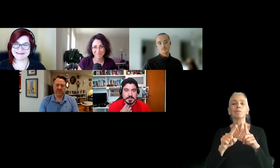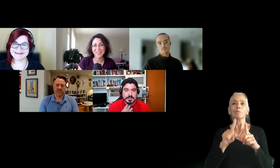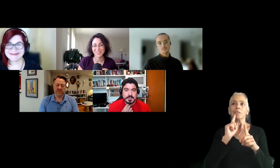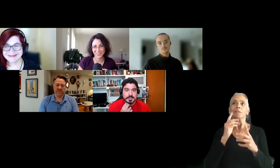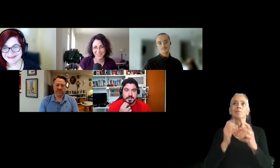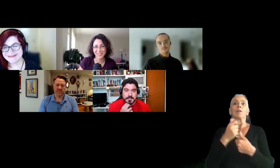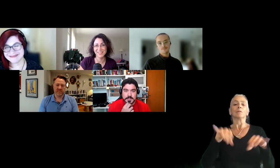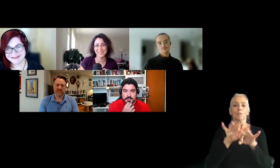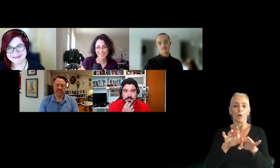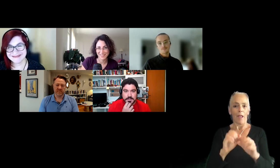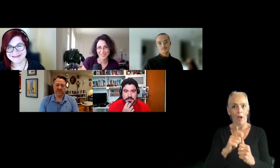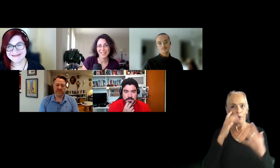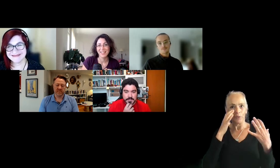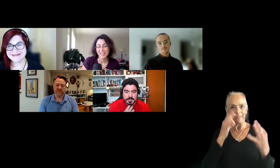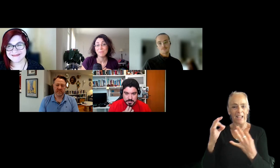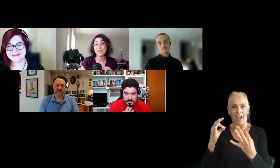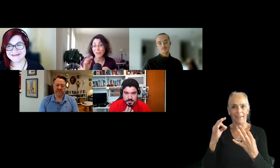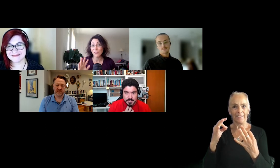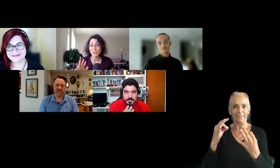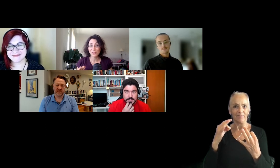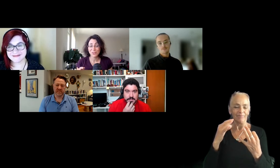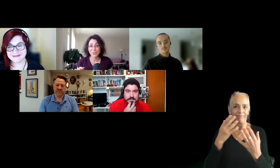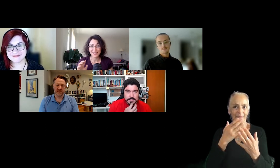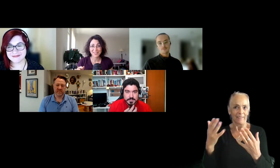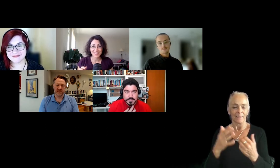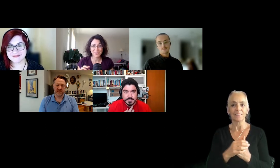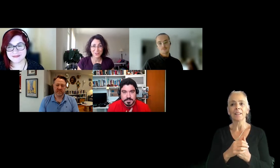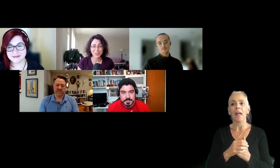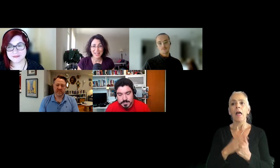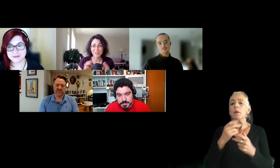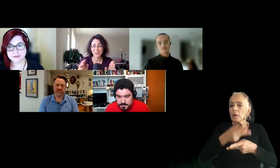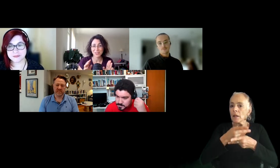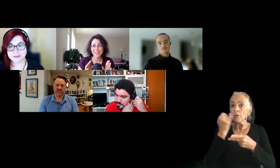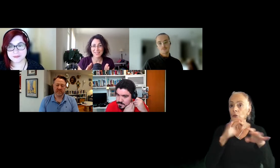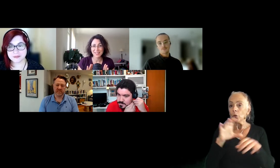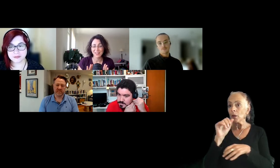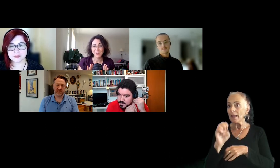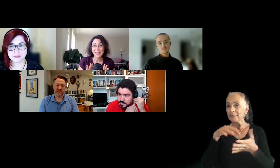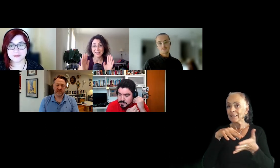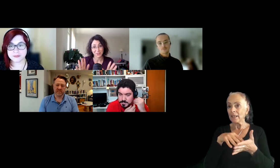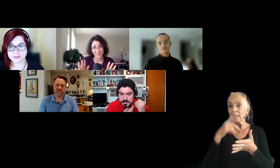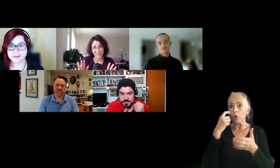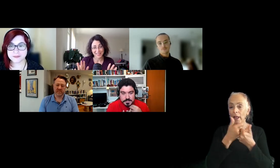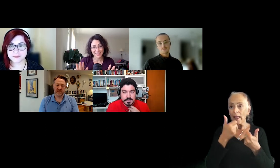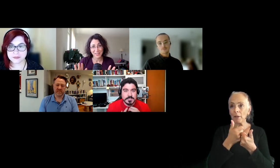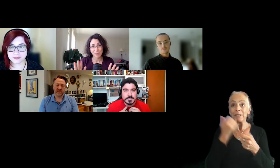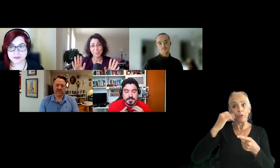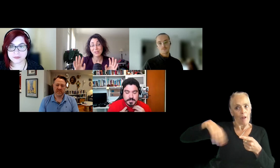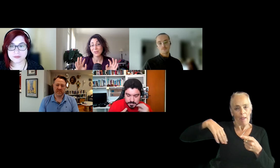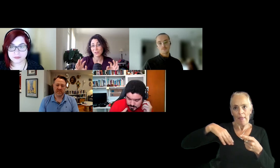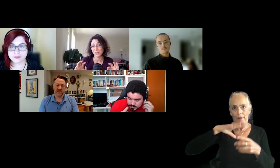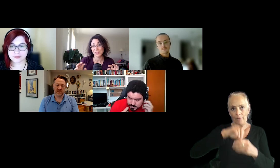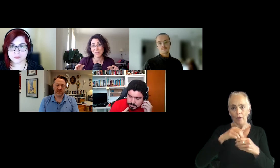certain decisions. And be careful also if you do case studies for games. If you're not in games, it's a great idea,